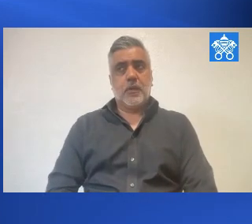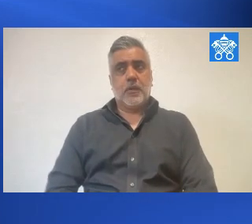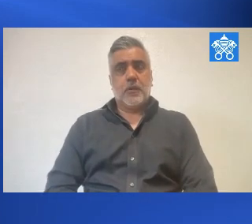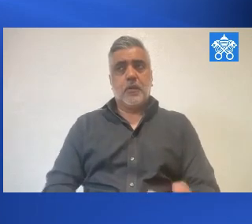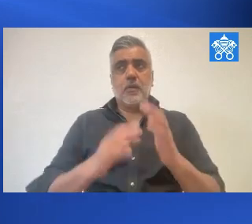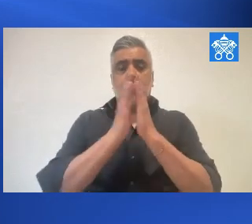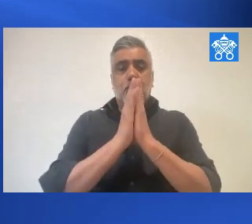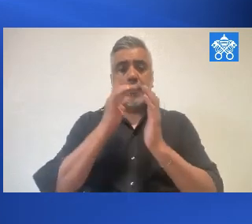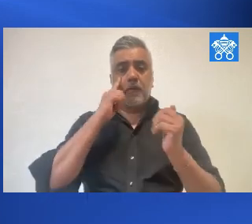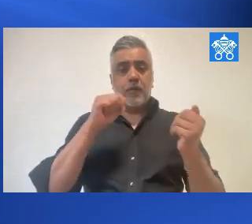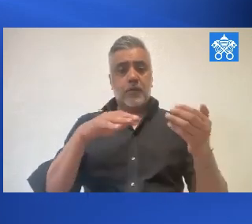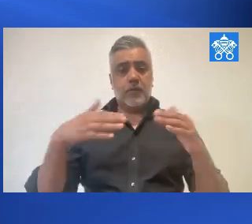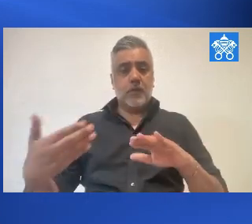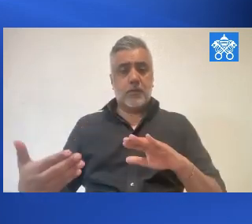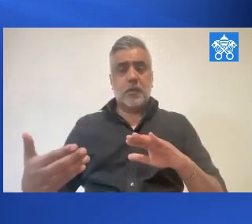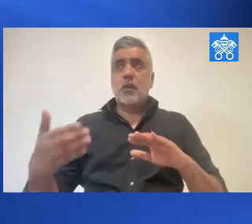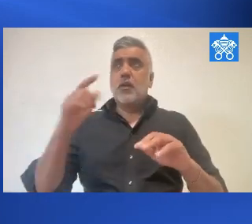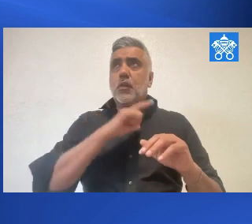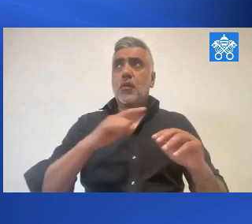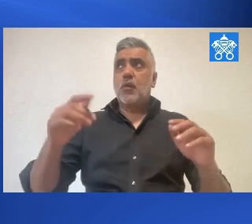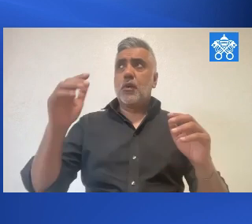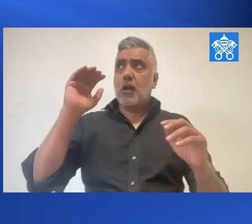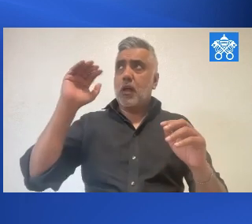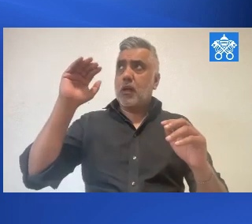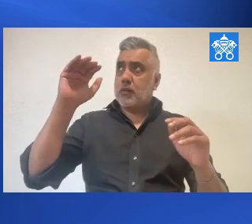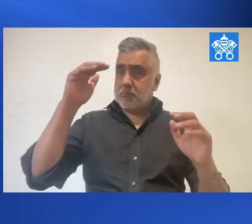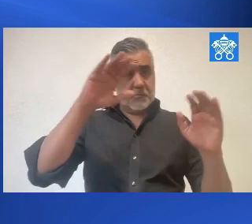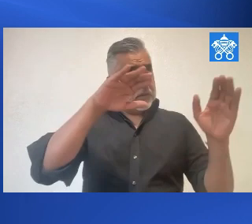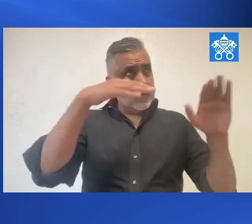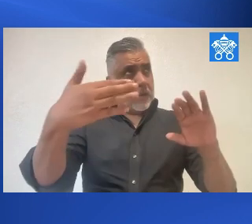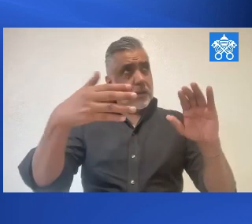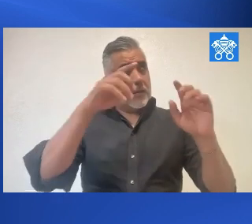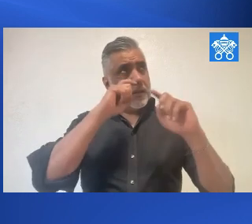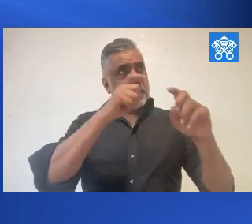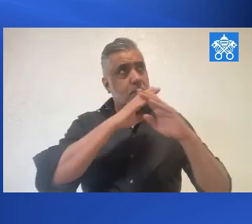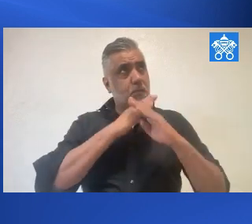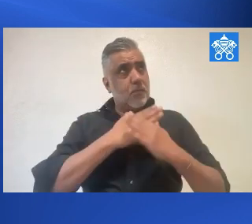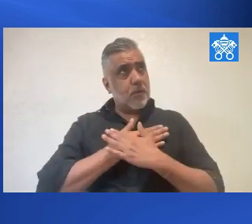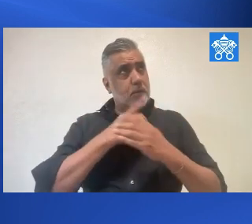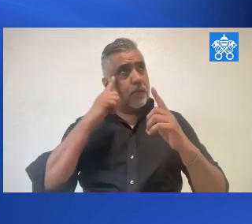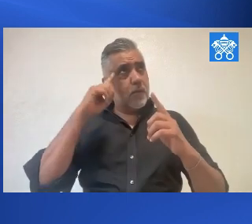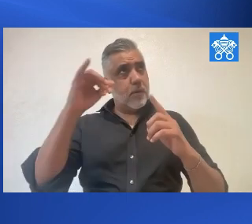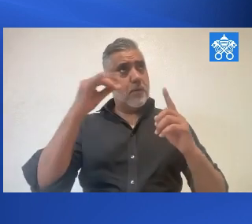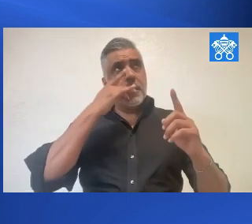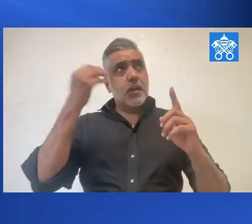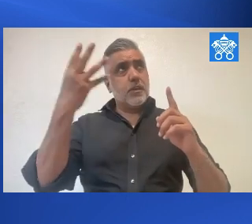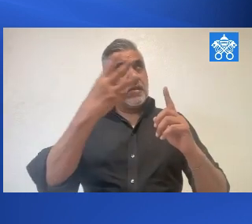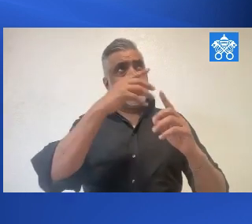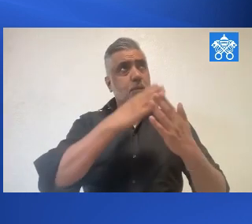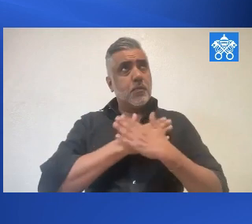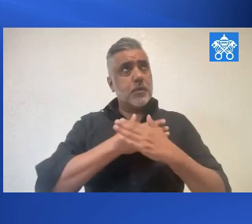et nunc et semper, et in secula, seculorum. Amen. Profidelibus defuntis, requiem etterna andonae in Domine. Et lux